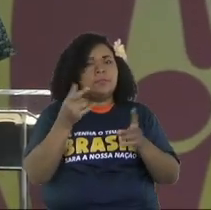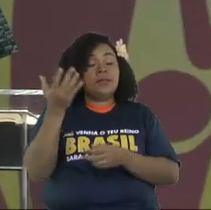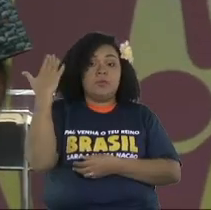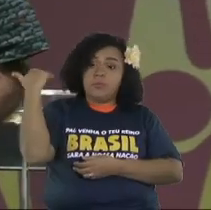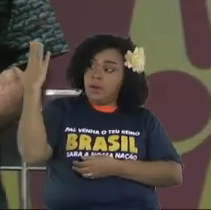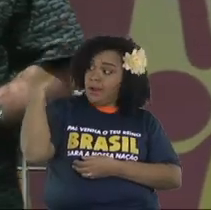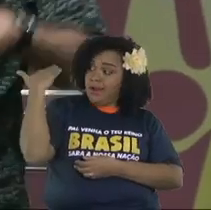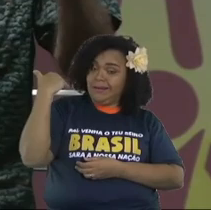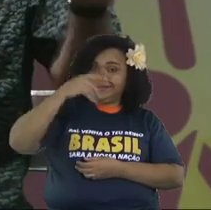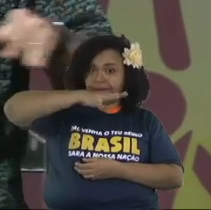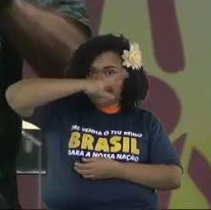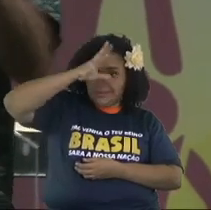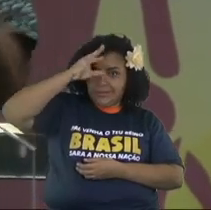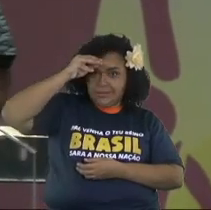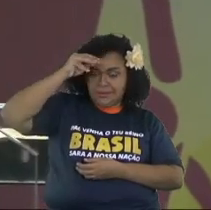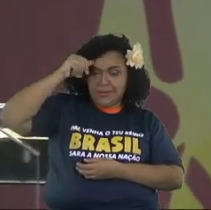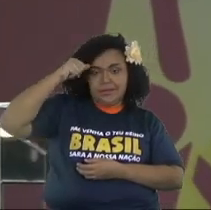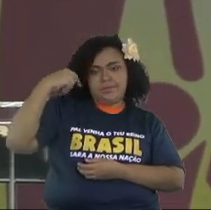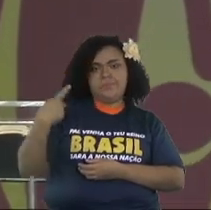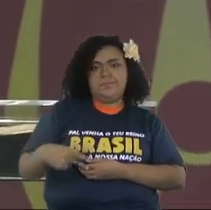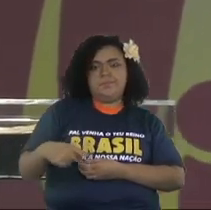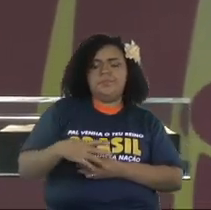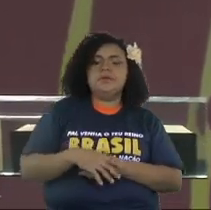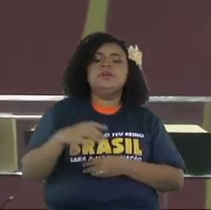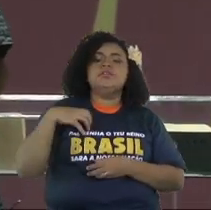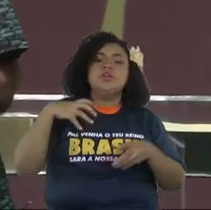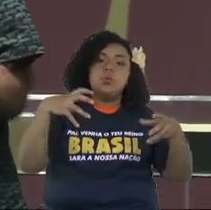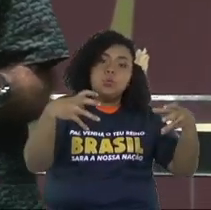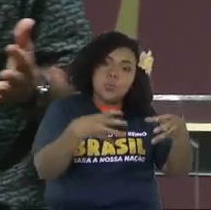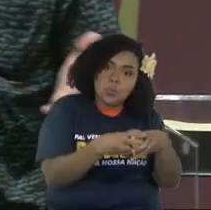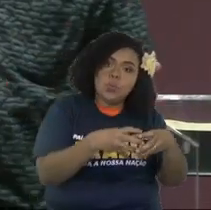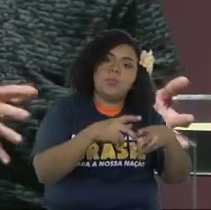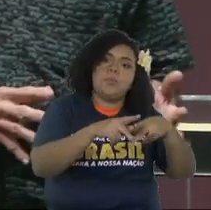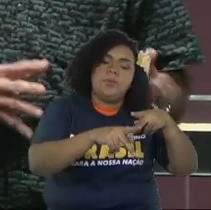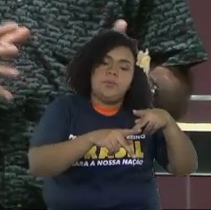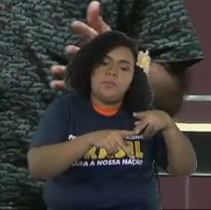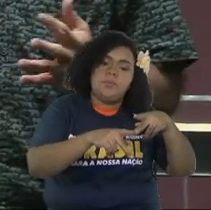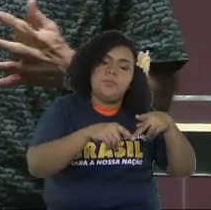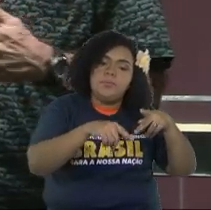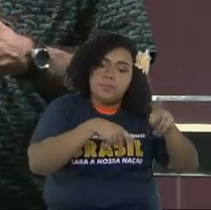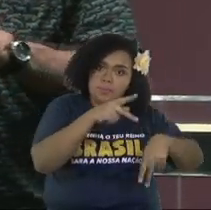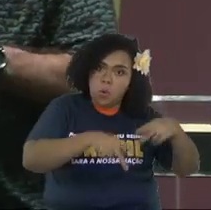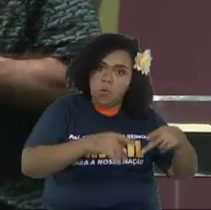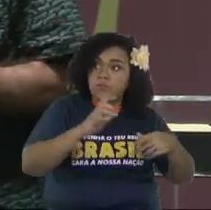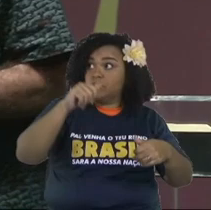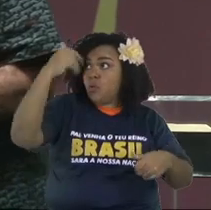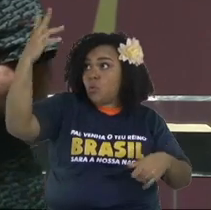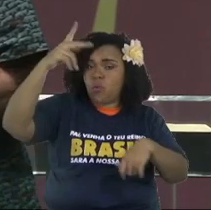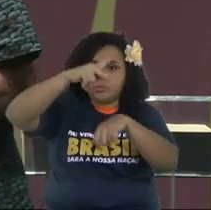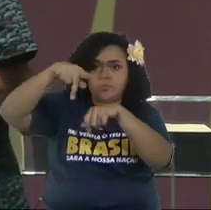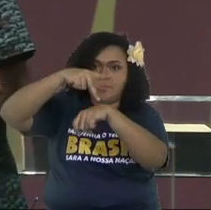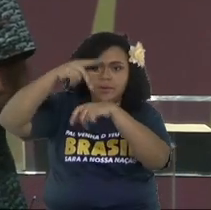There is a city in the old Manaus, a group of another country, that they had